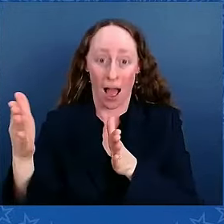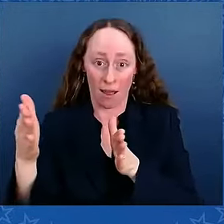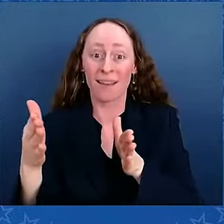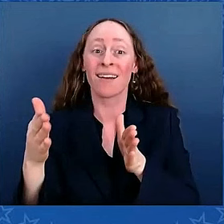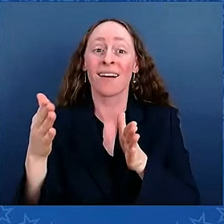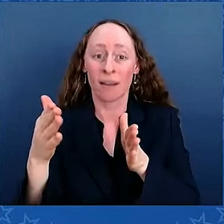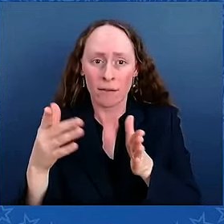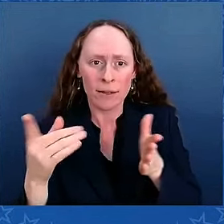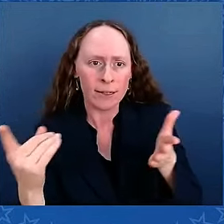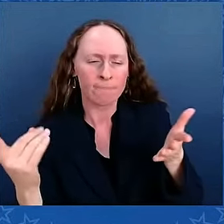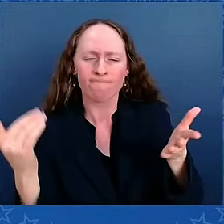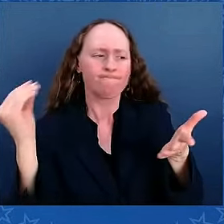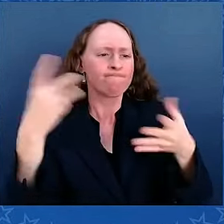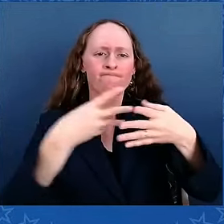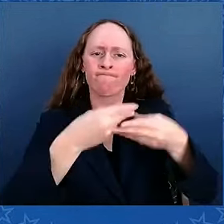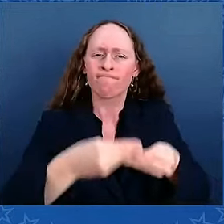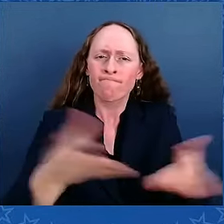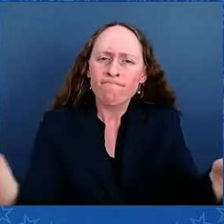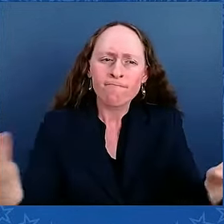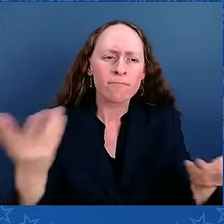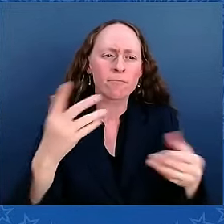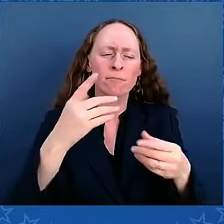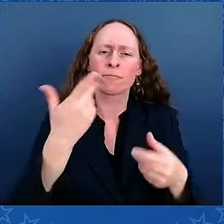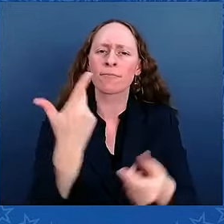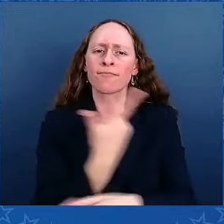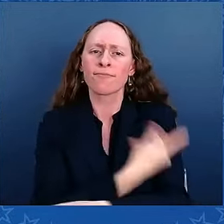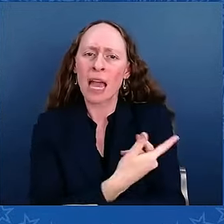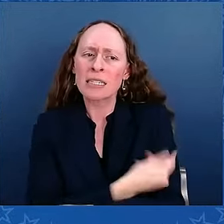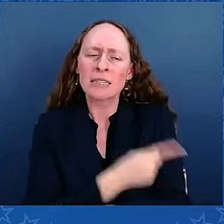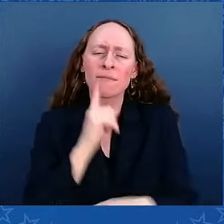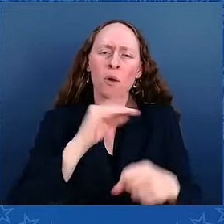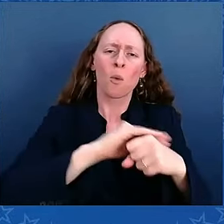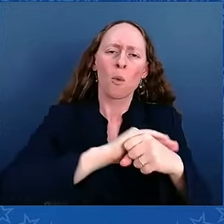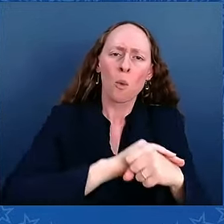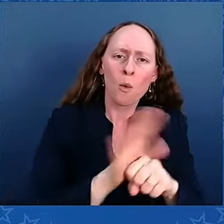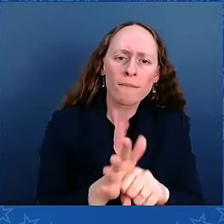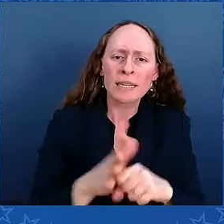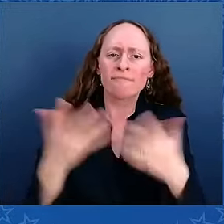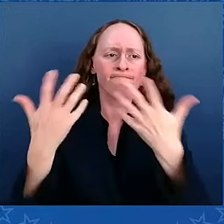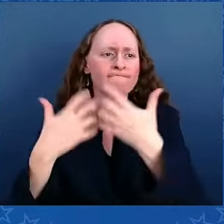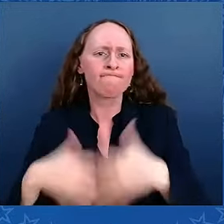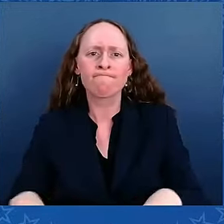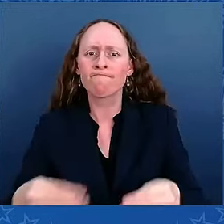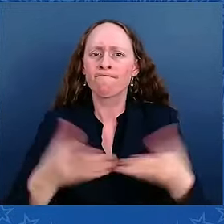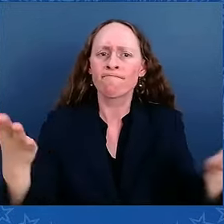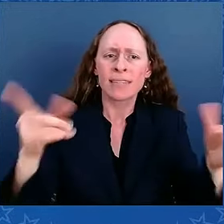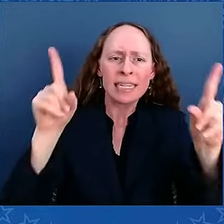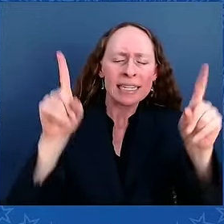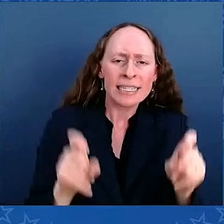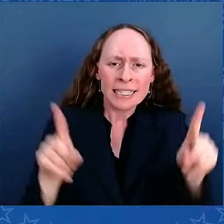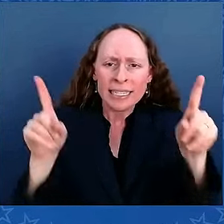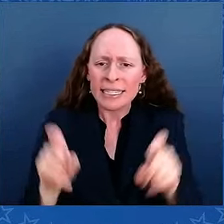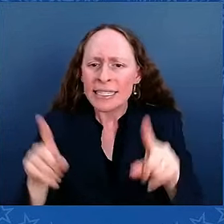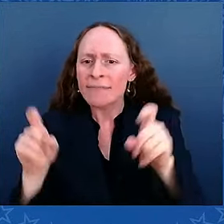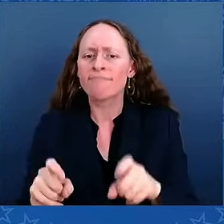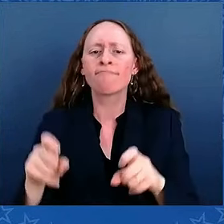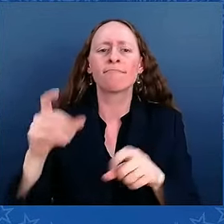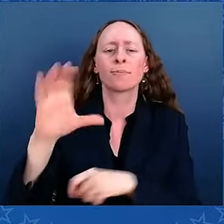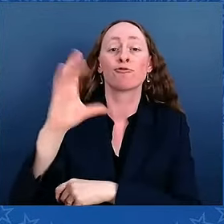and testing, as well as the child tax credit. The act also had the Butch Lewis Act involved.